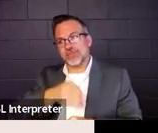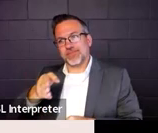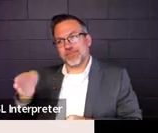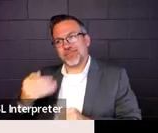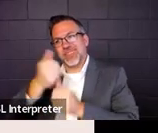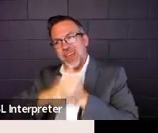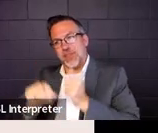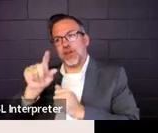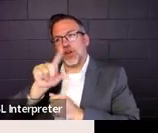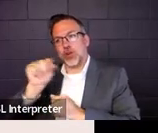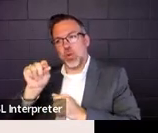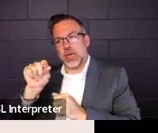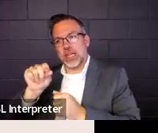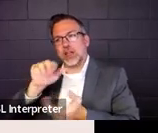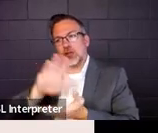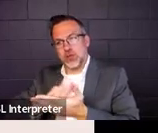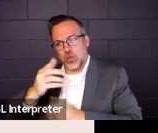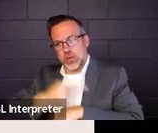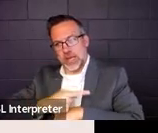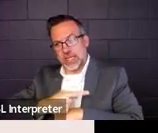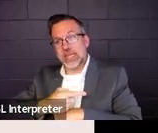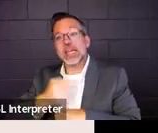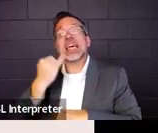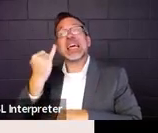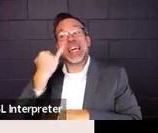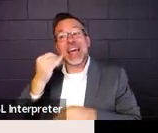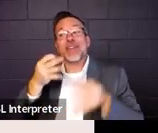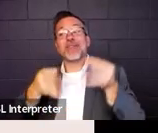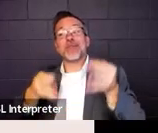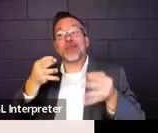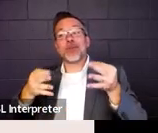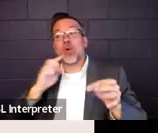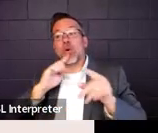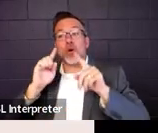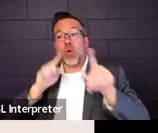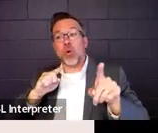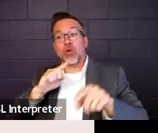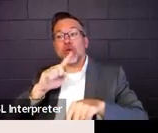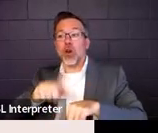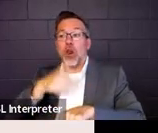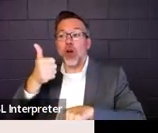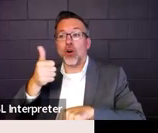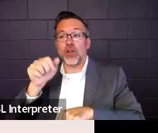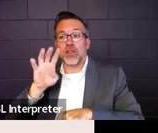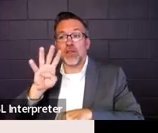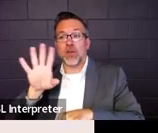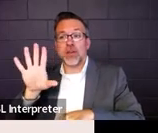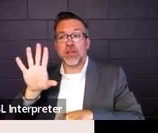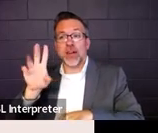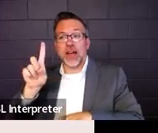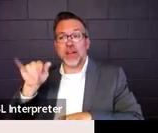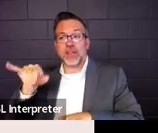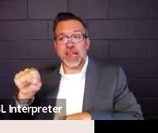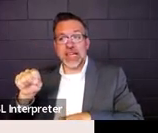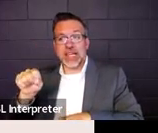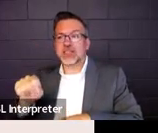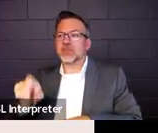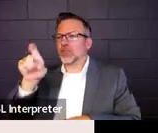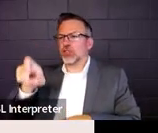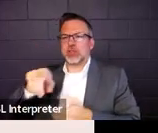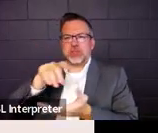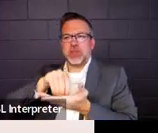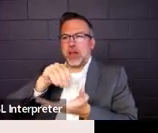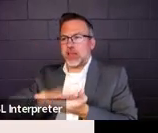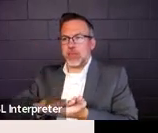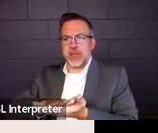person and the court order is longer than 45 days. I would just document that in the re